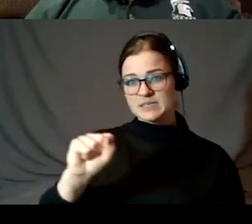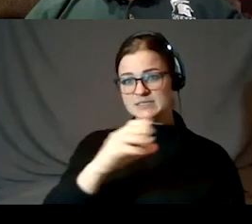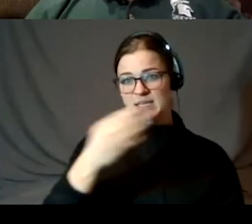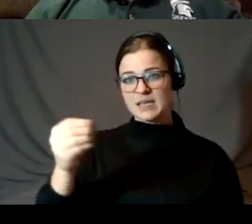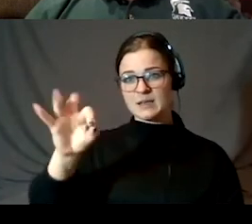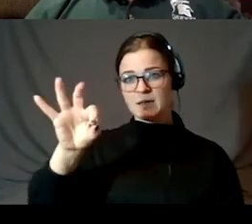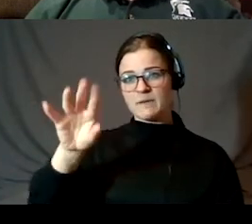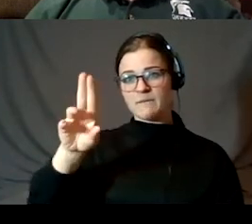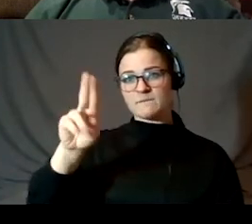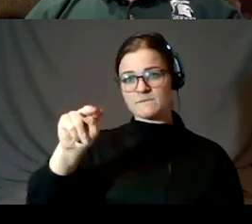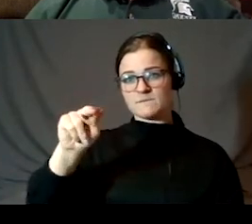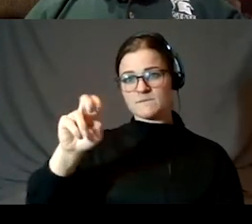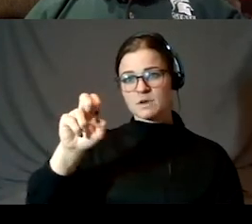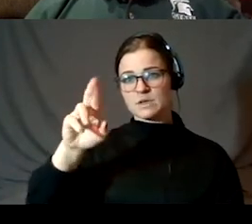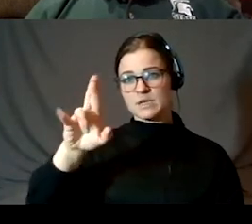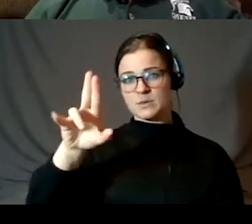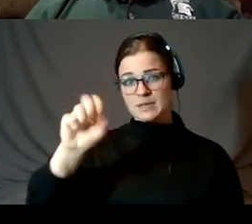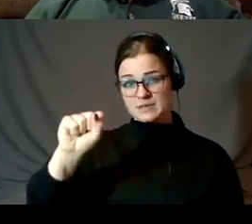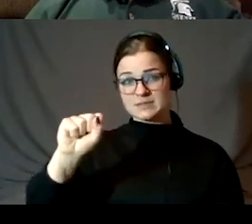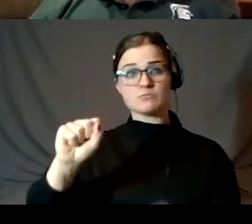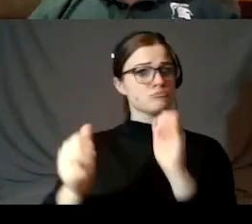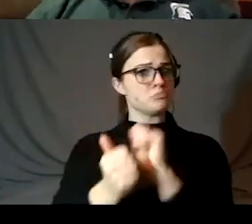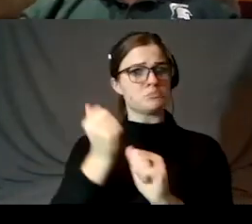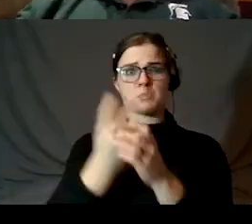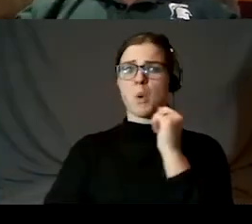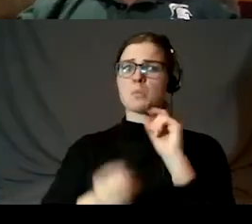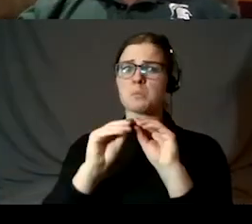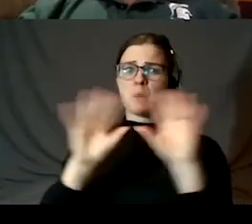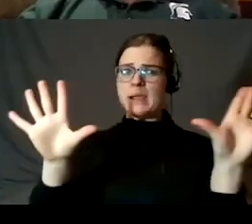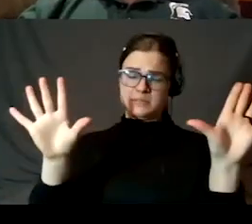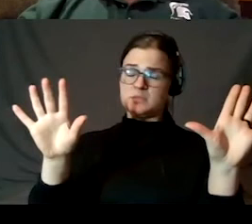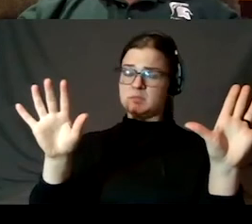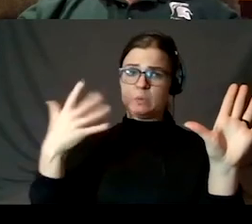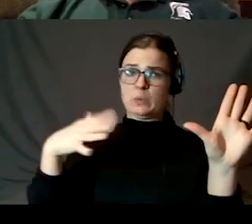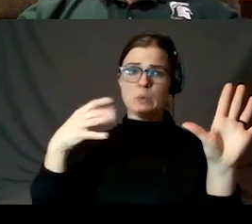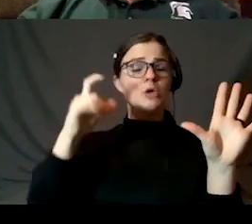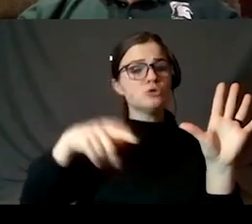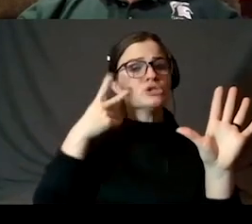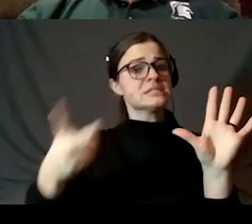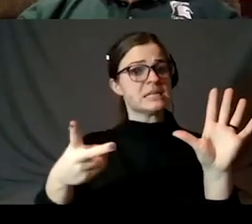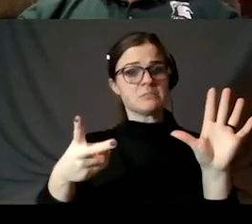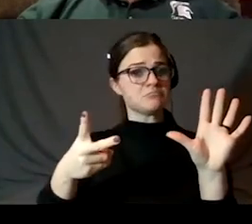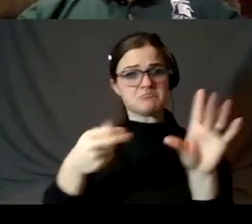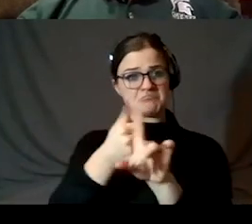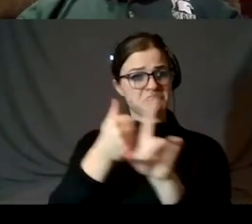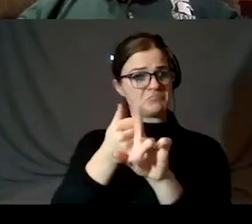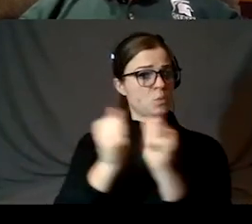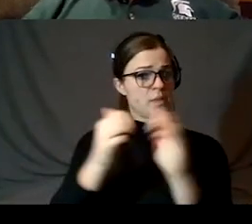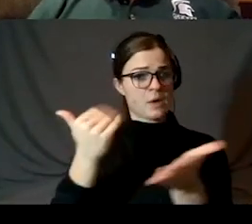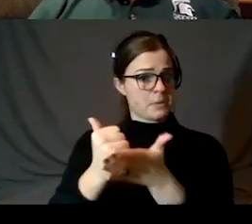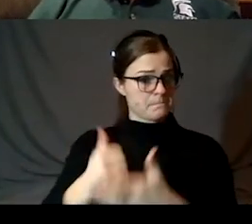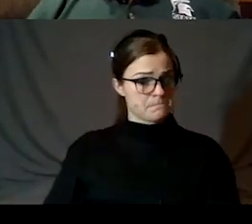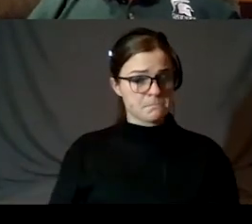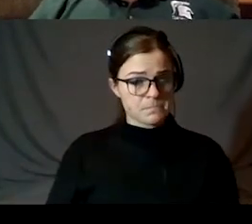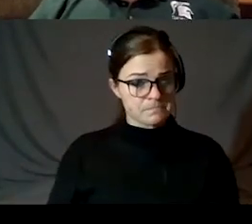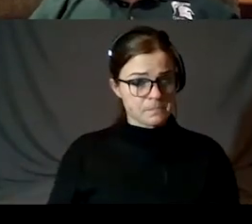creators that are very bright spots. You can see these, you should be able to see with your unaided eye. But